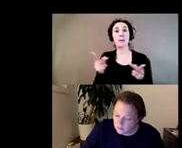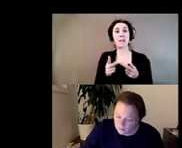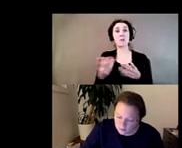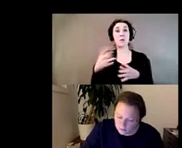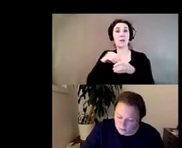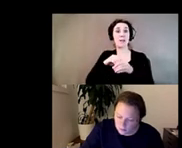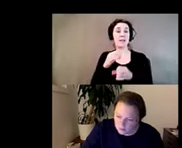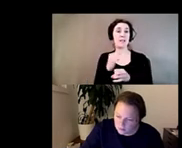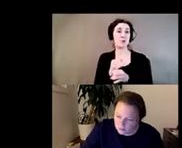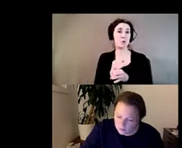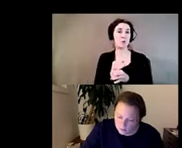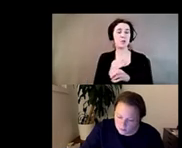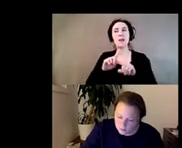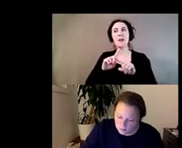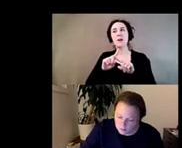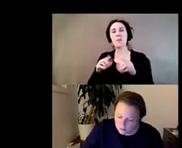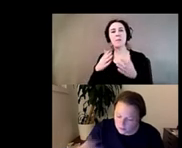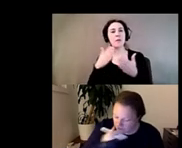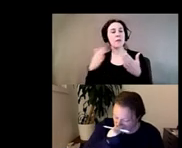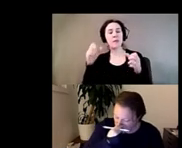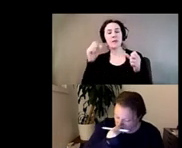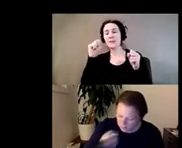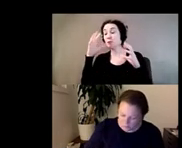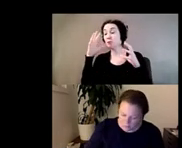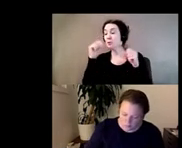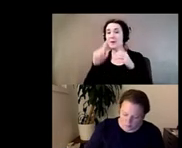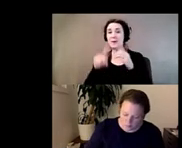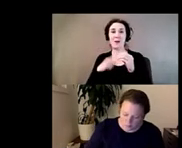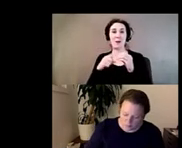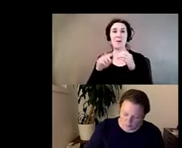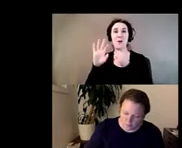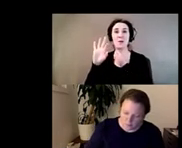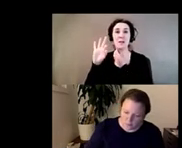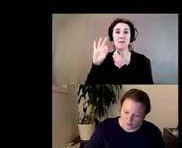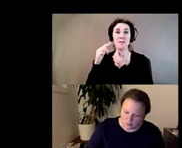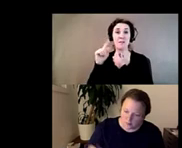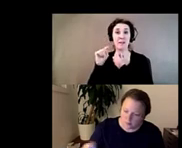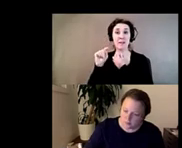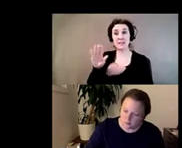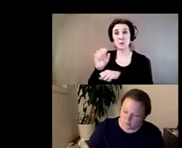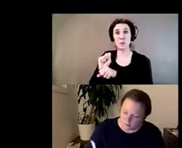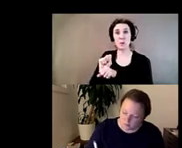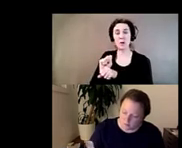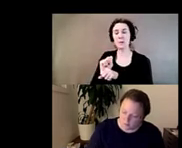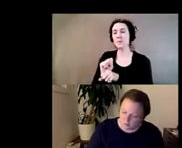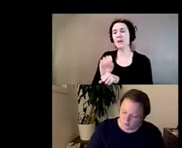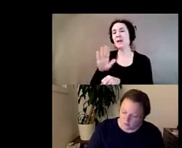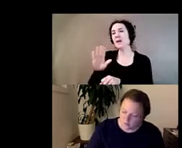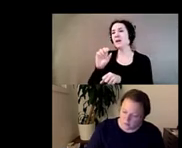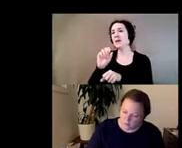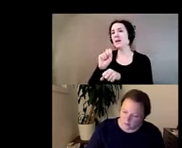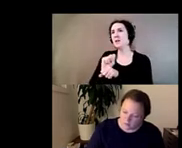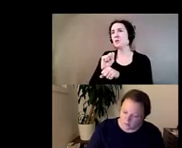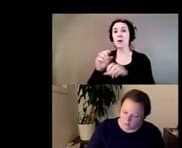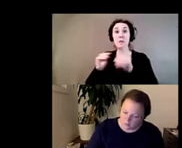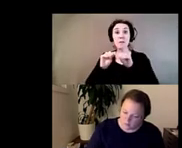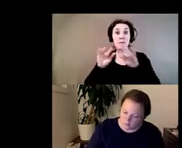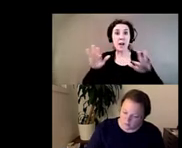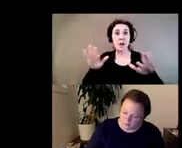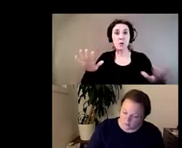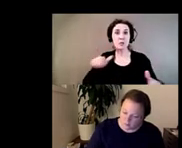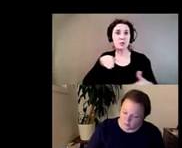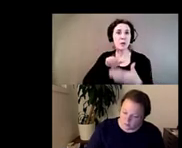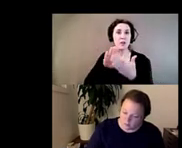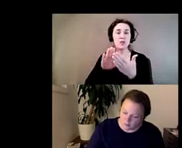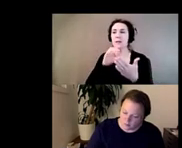but the thing that's extraordinary about felix's work um is that it didn't actually the viral strategy didn't have to pay off for